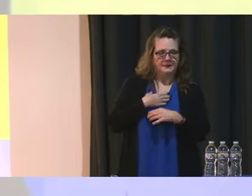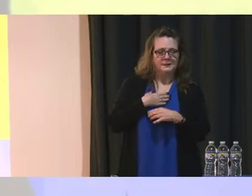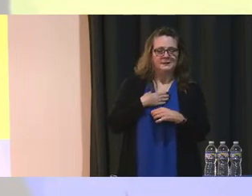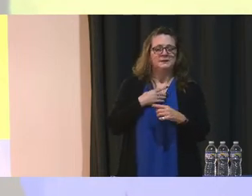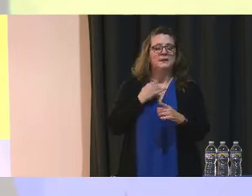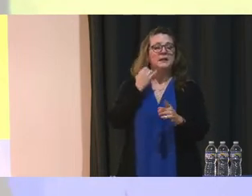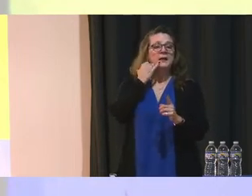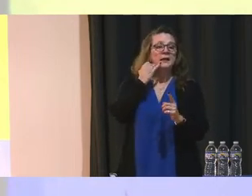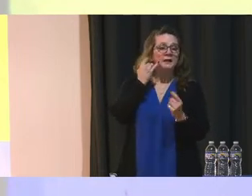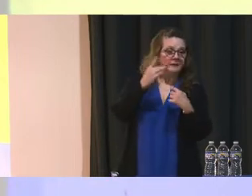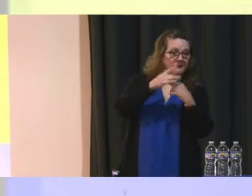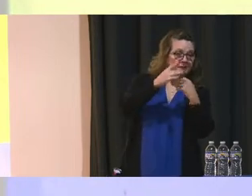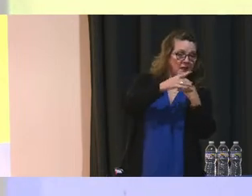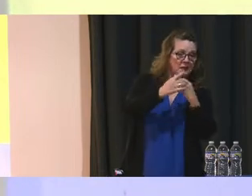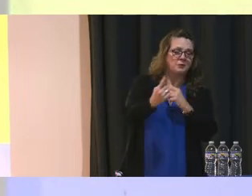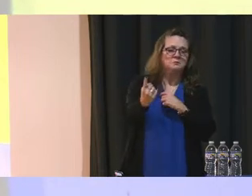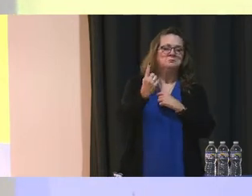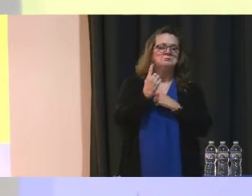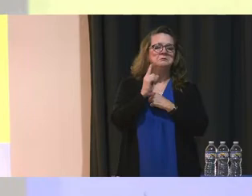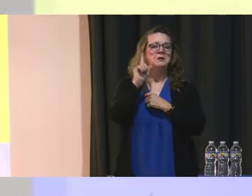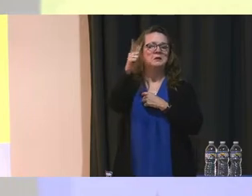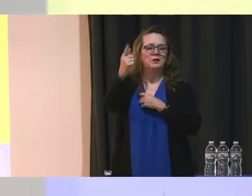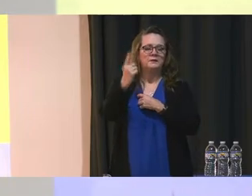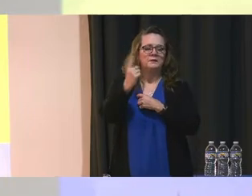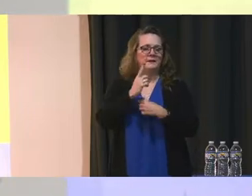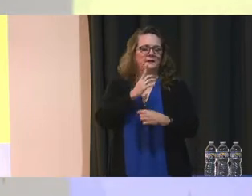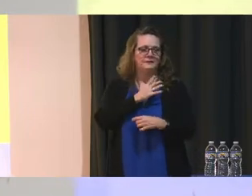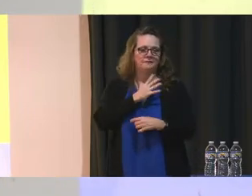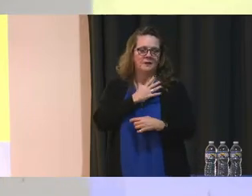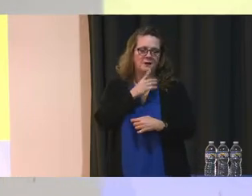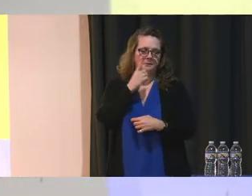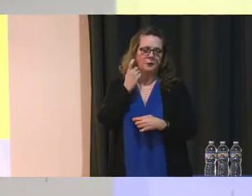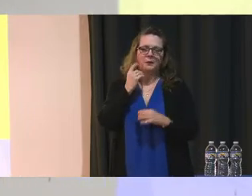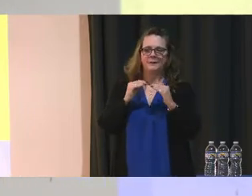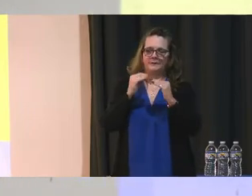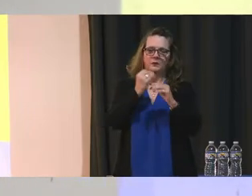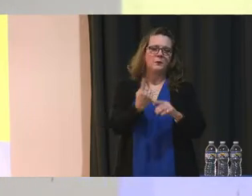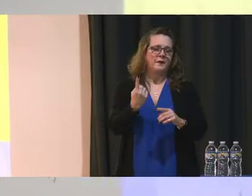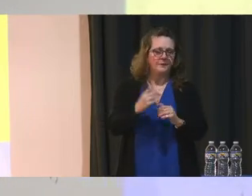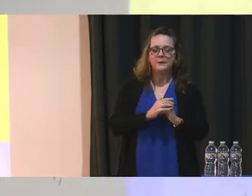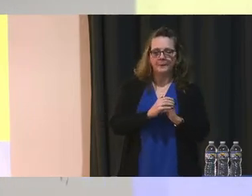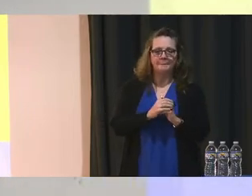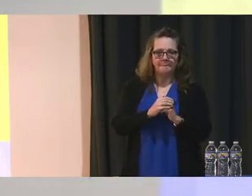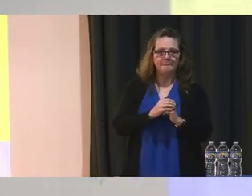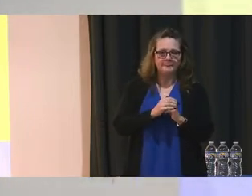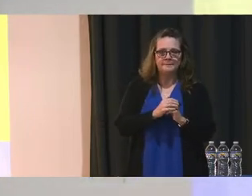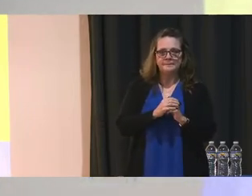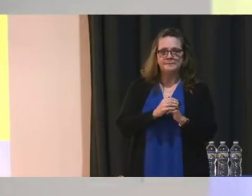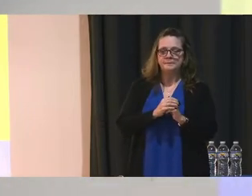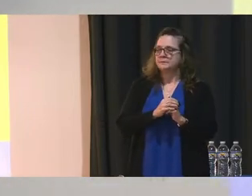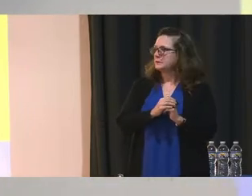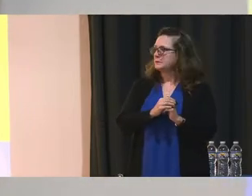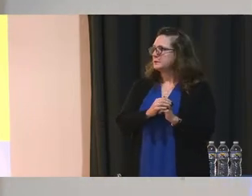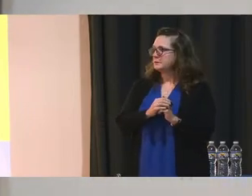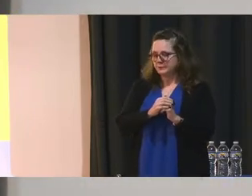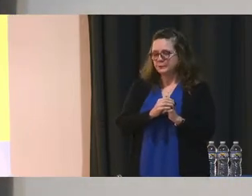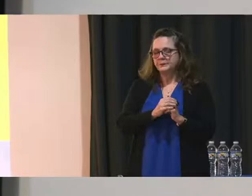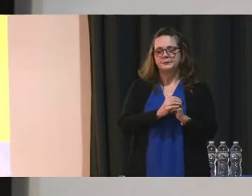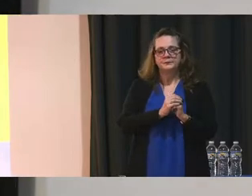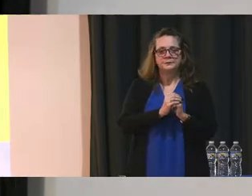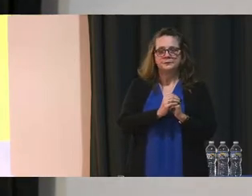later, that would be fine. But I want to have the opportunity to get to as many people as possible. We will come over here and then back over to you.